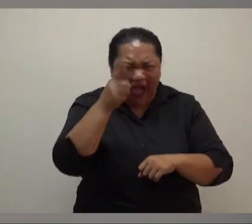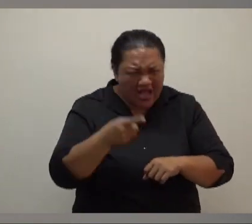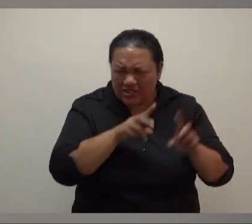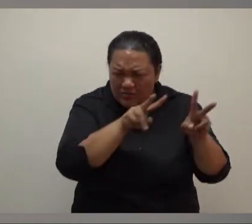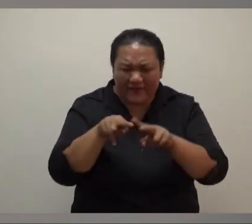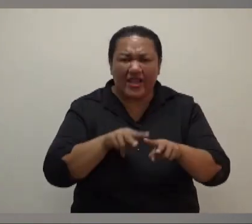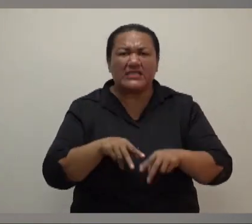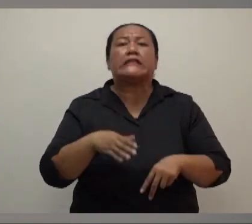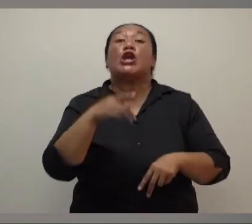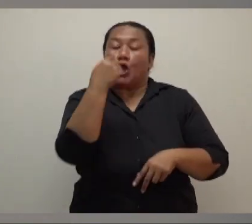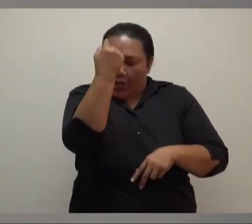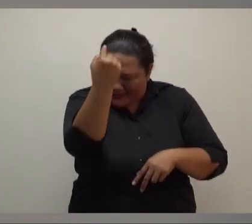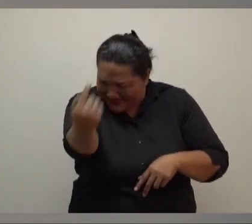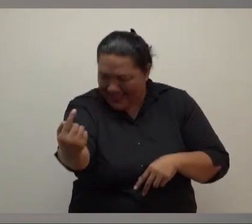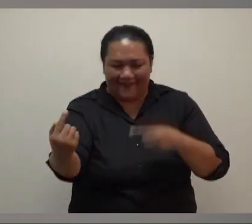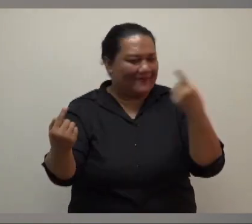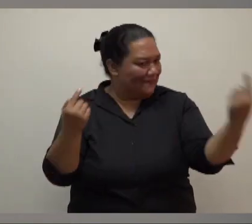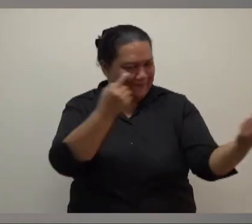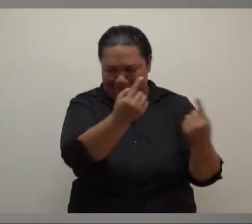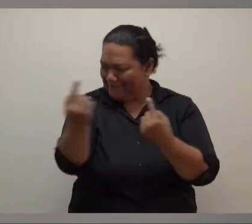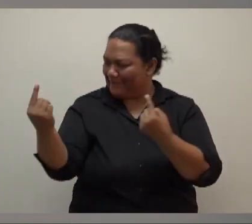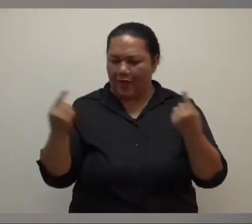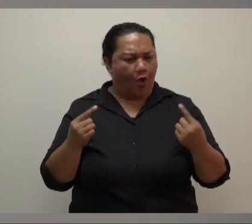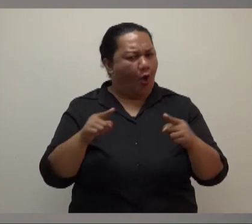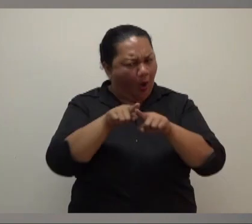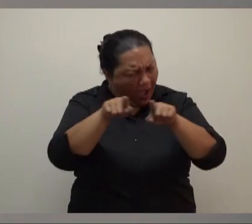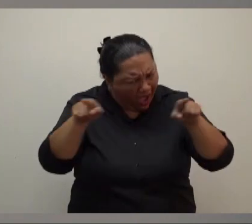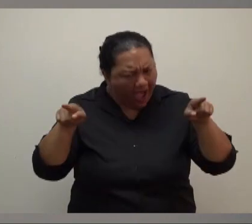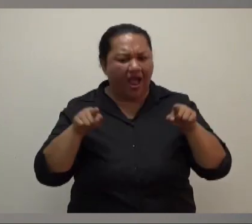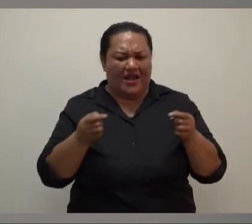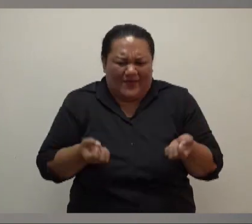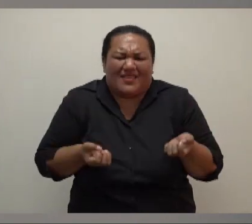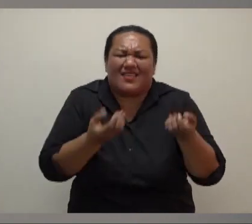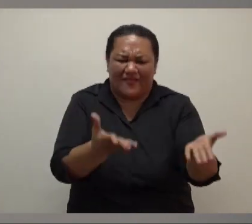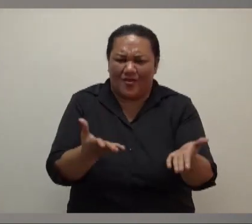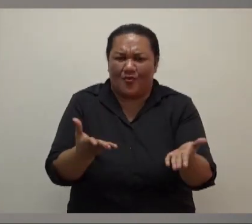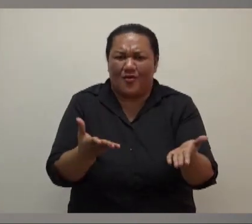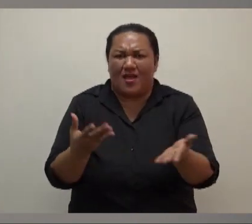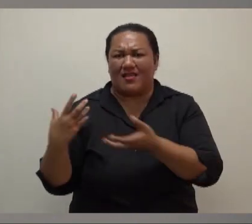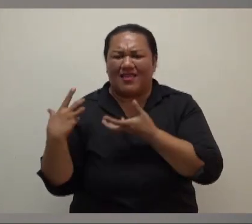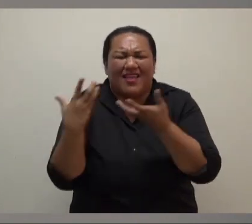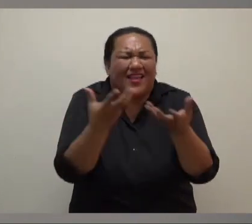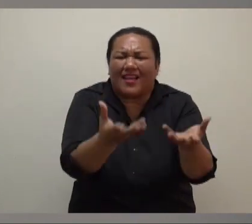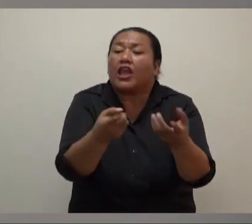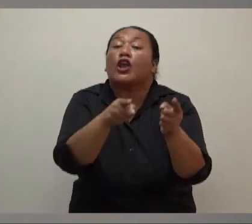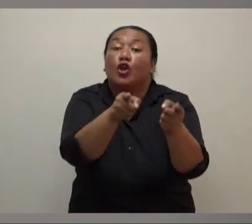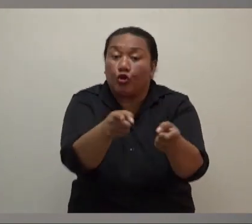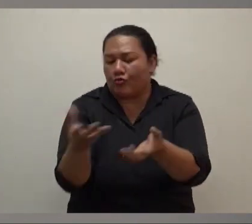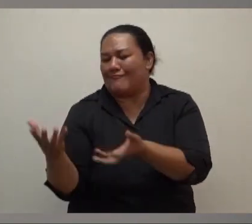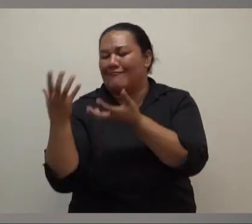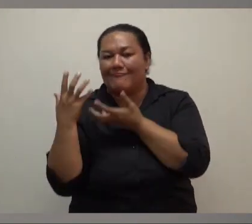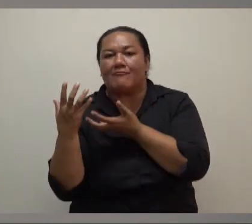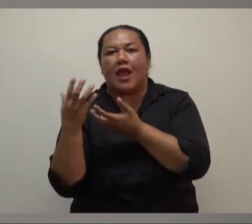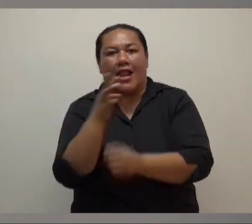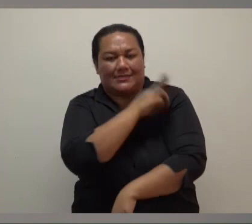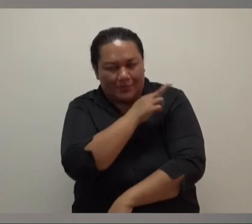I've just come back from Singapore where you have people who actually, once the government gives out a message, everybody follows it